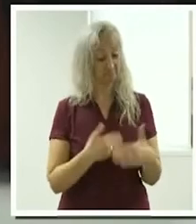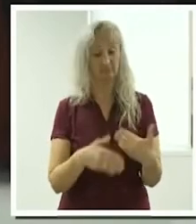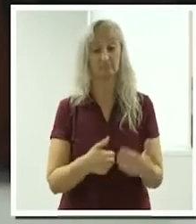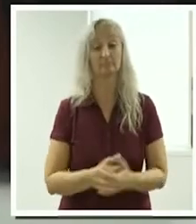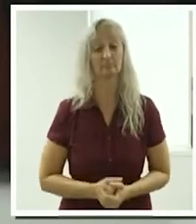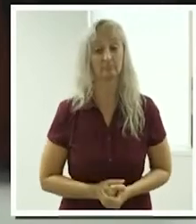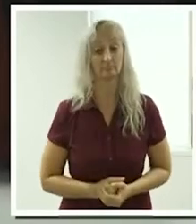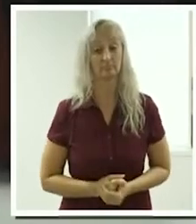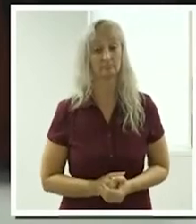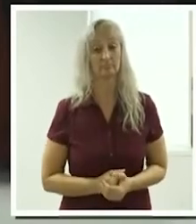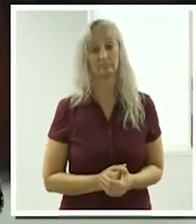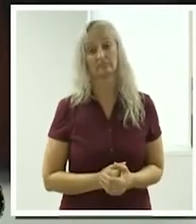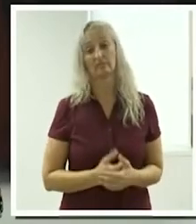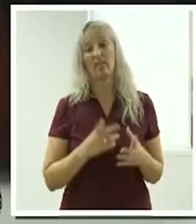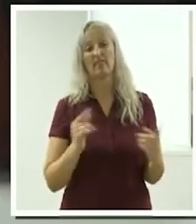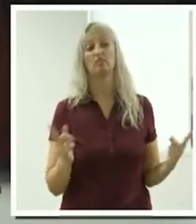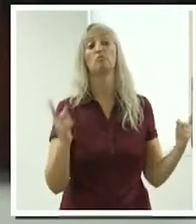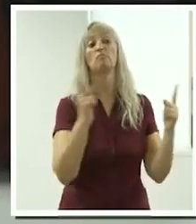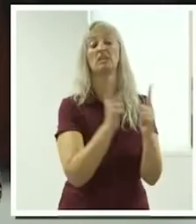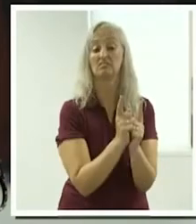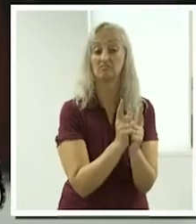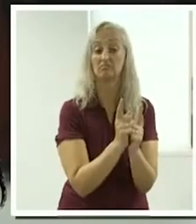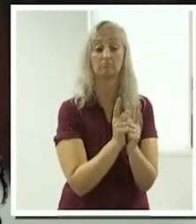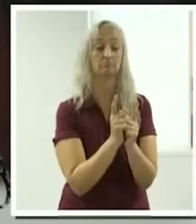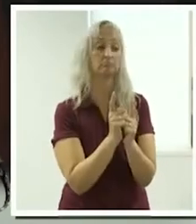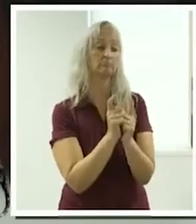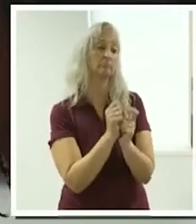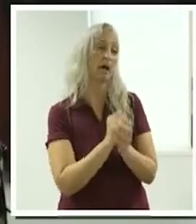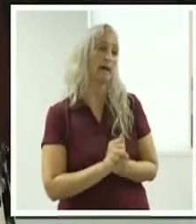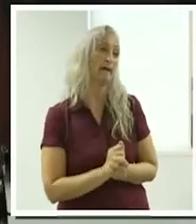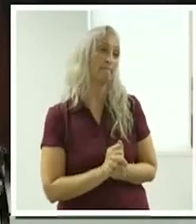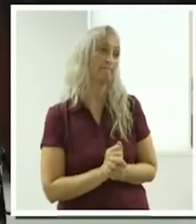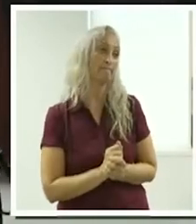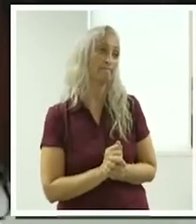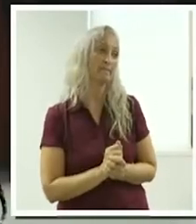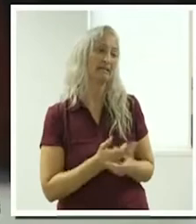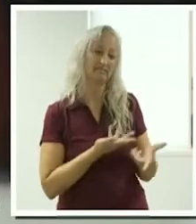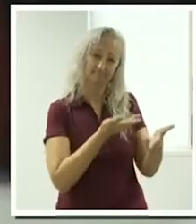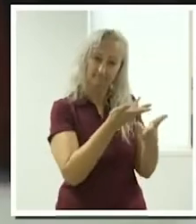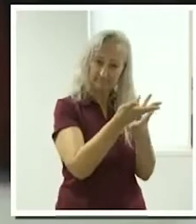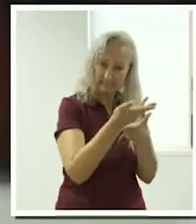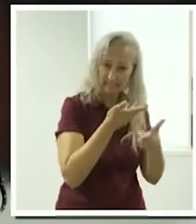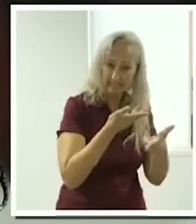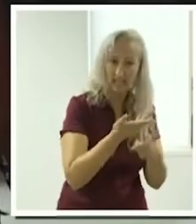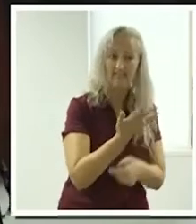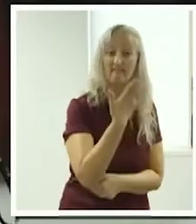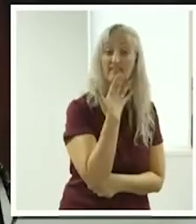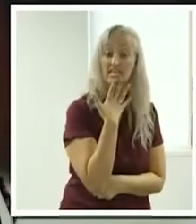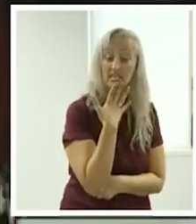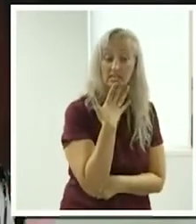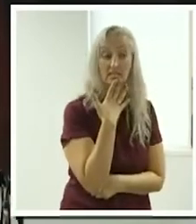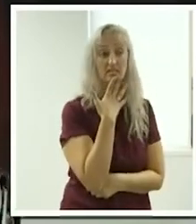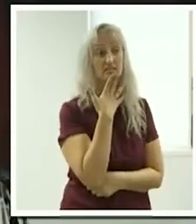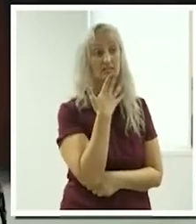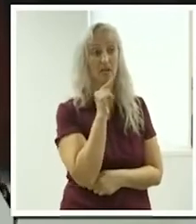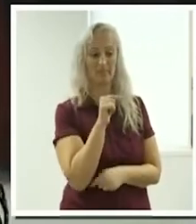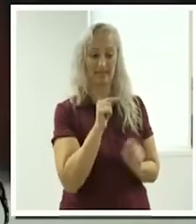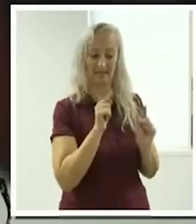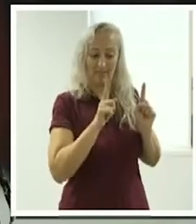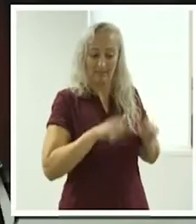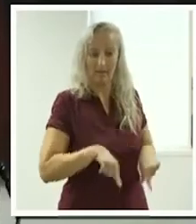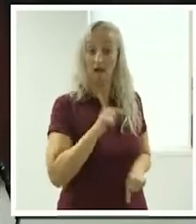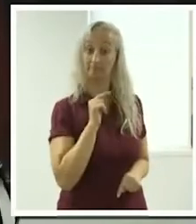more to that, then there's a meet and greet, discussing the fees but that's where I